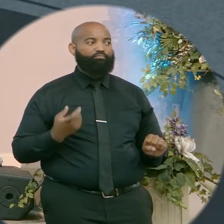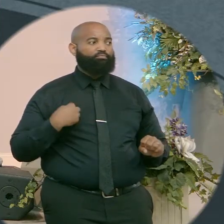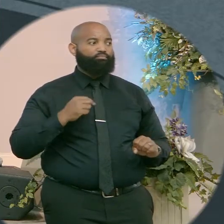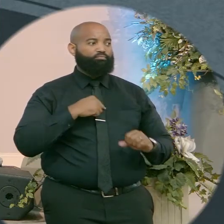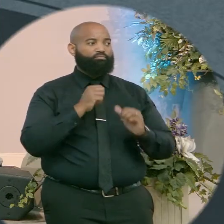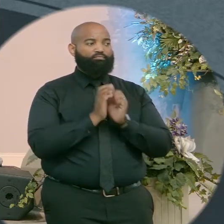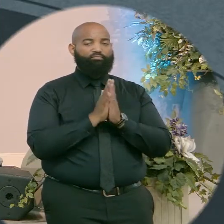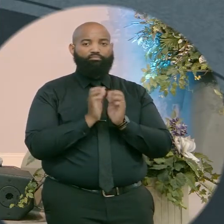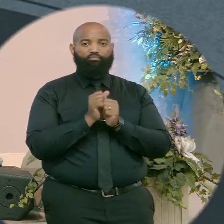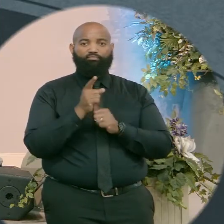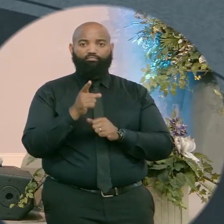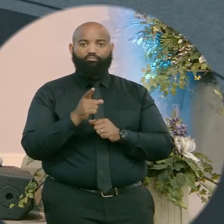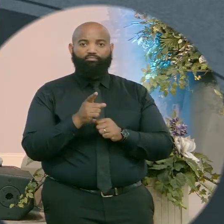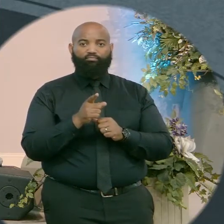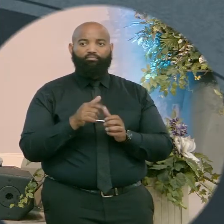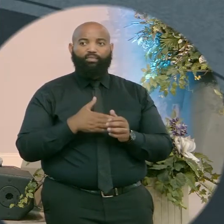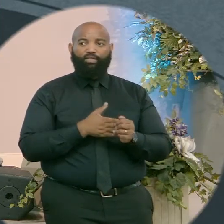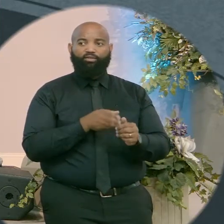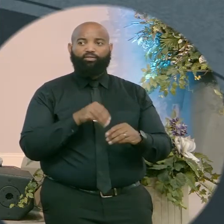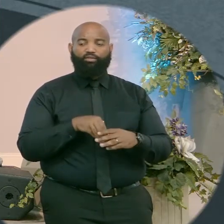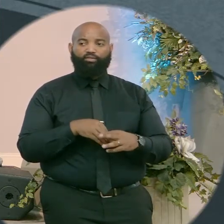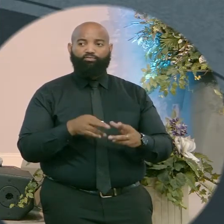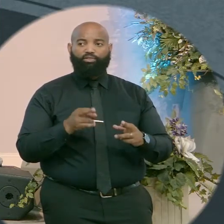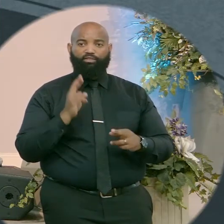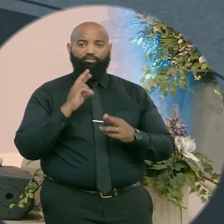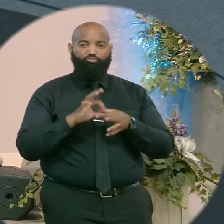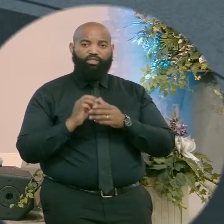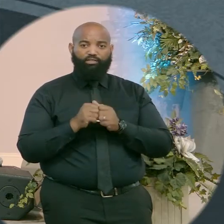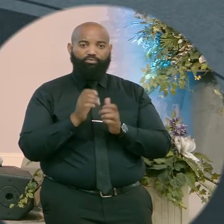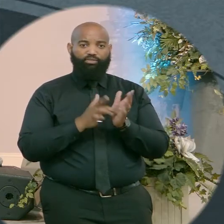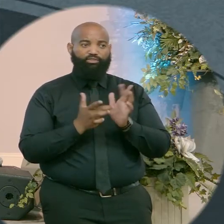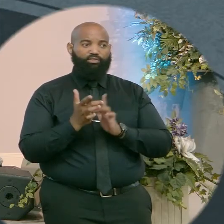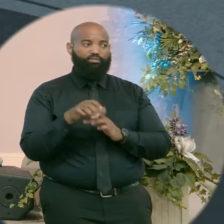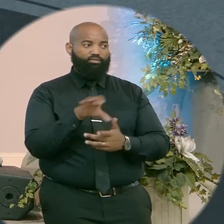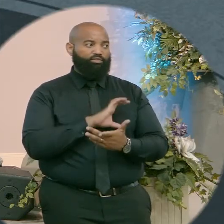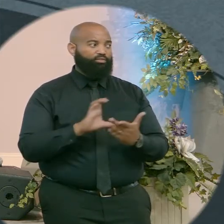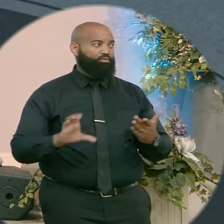pray with you. Let us walk with you into the relationship that changes everything.